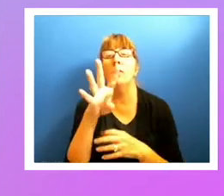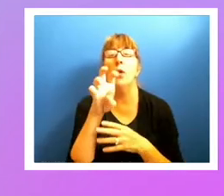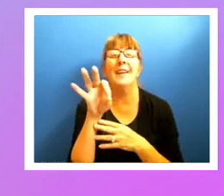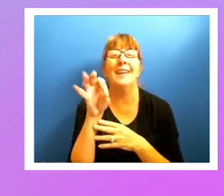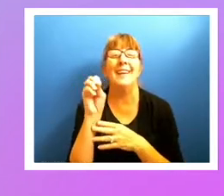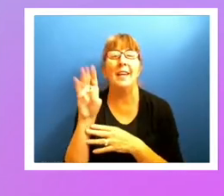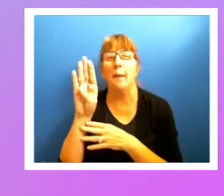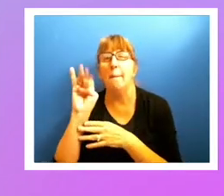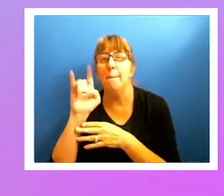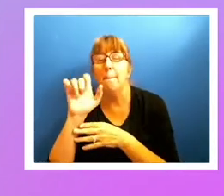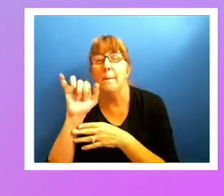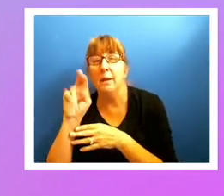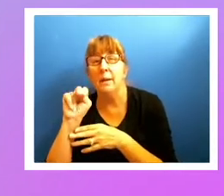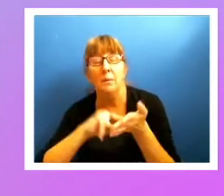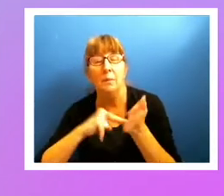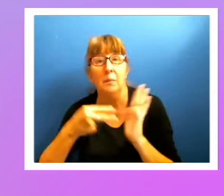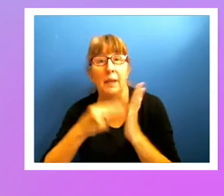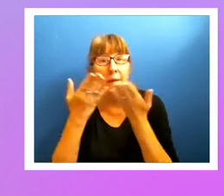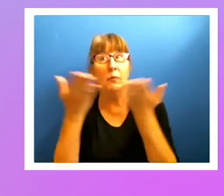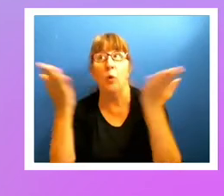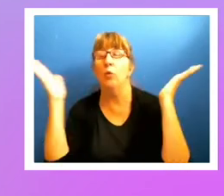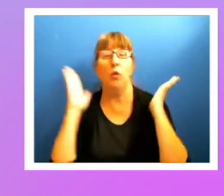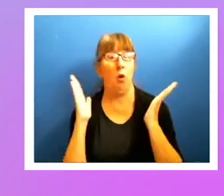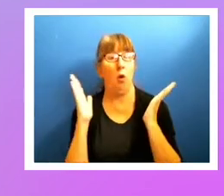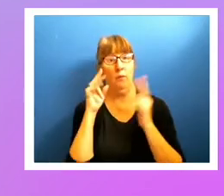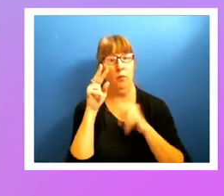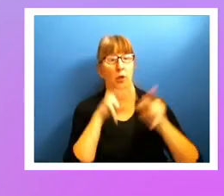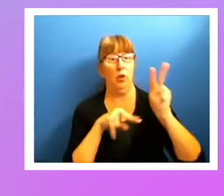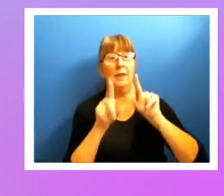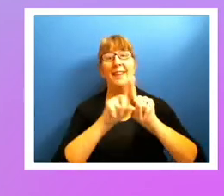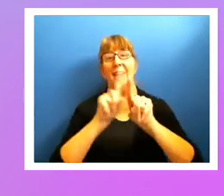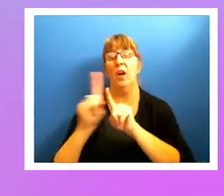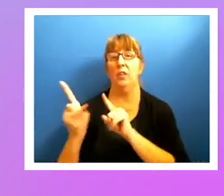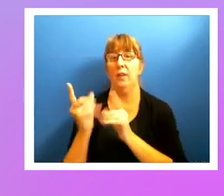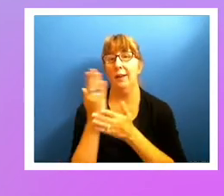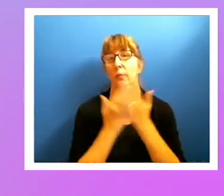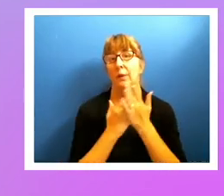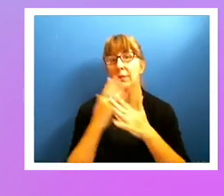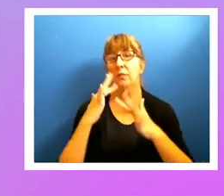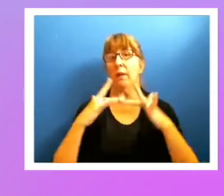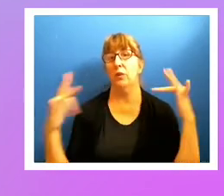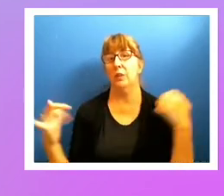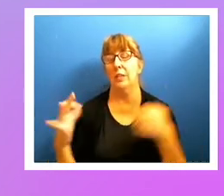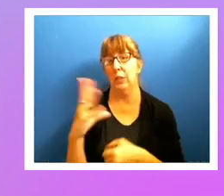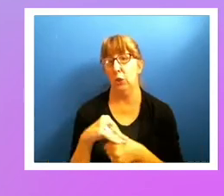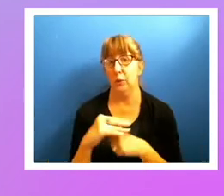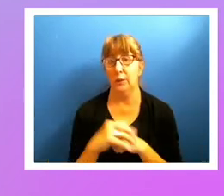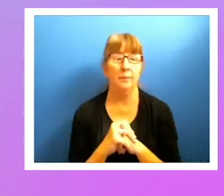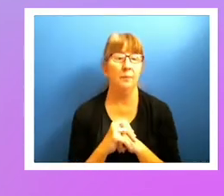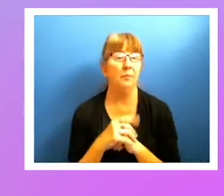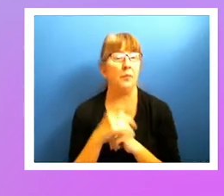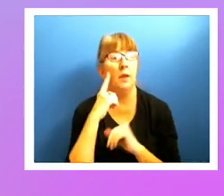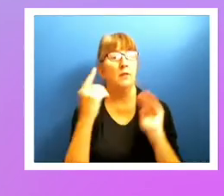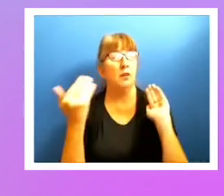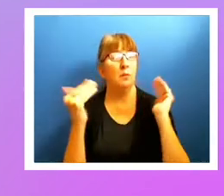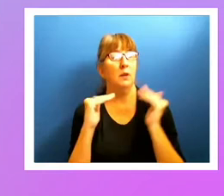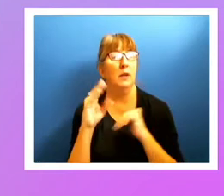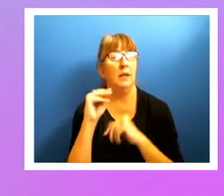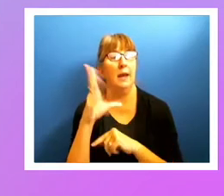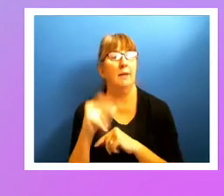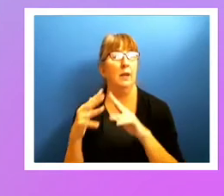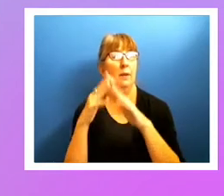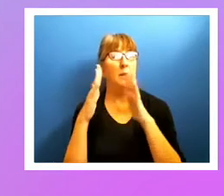in the larger scheme of things if we think about other aspects of diversity and inclusion? Well, for comparison's sake, the African-American market is